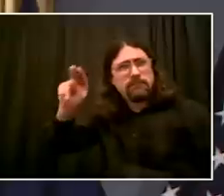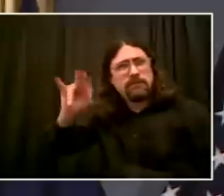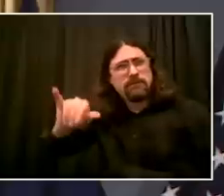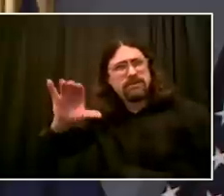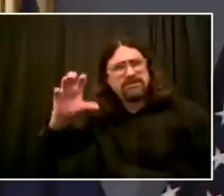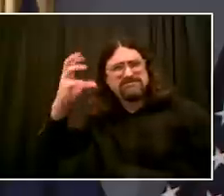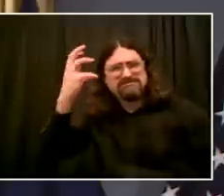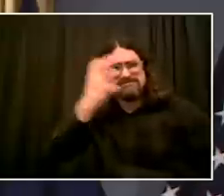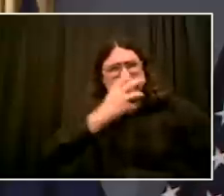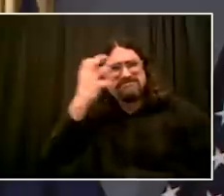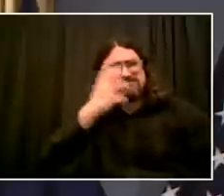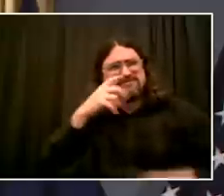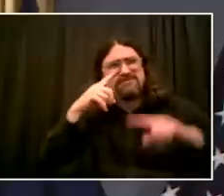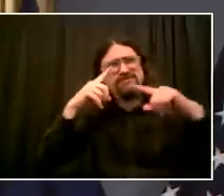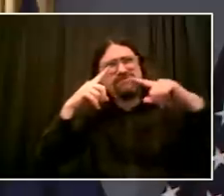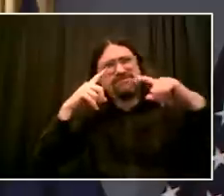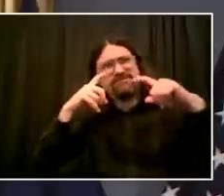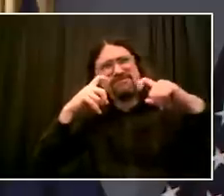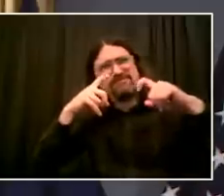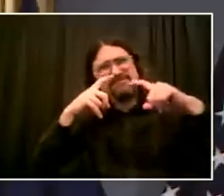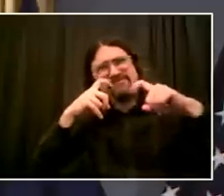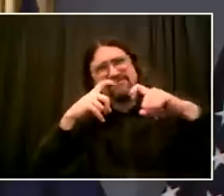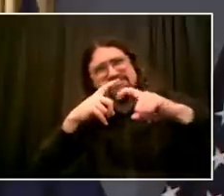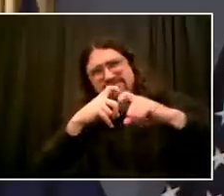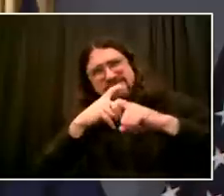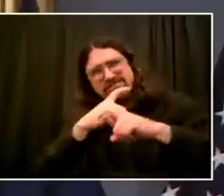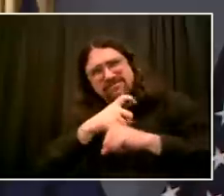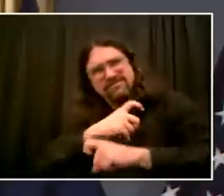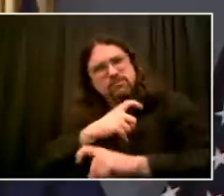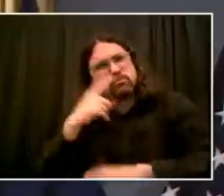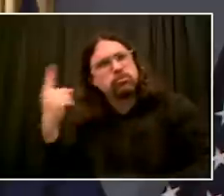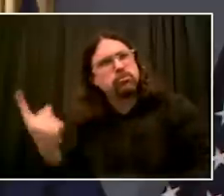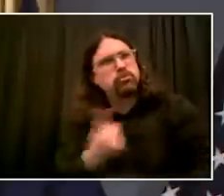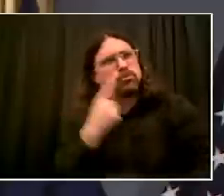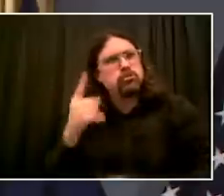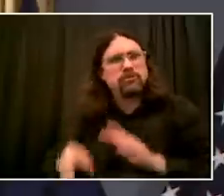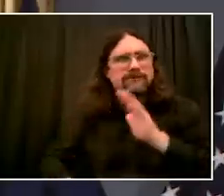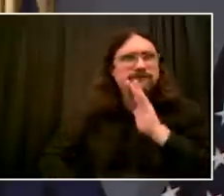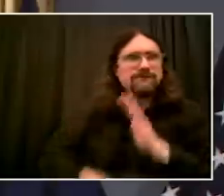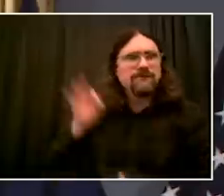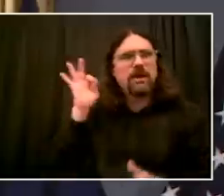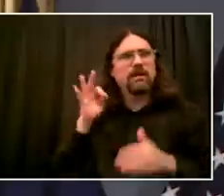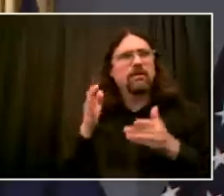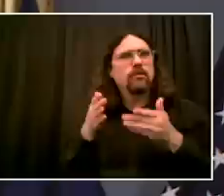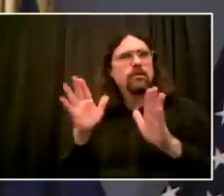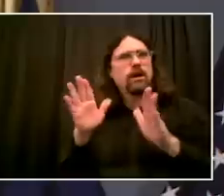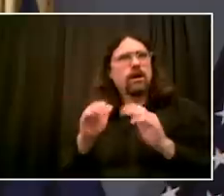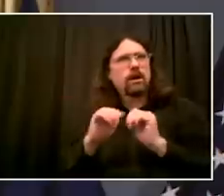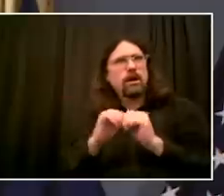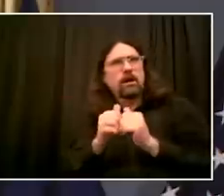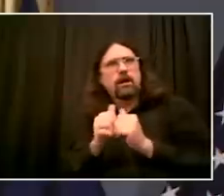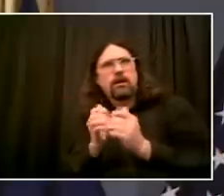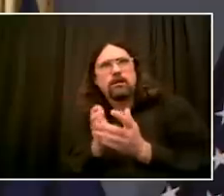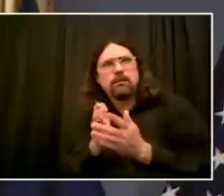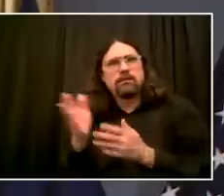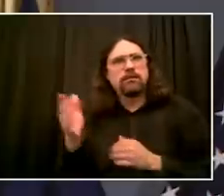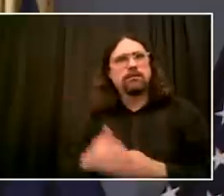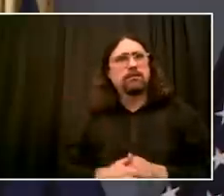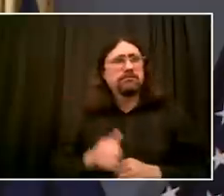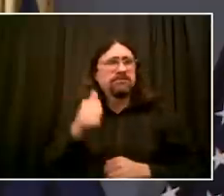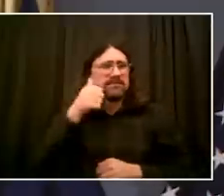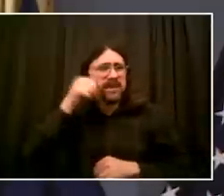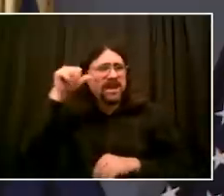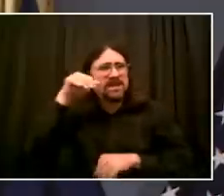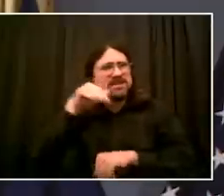still, no loss of life, no major injury. And I think that is an example and is also